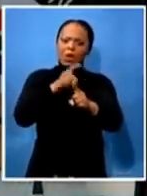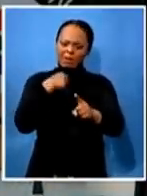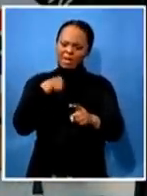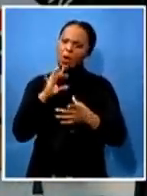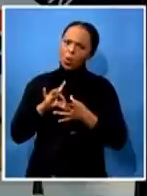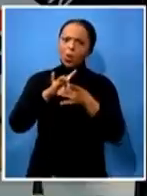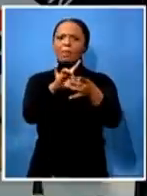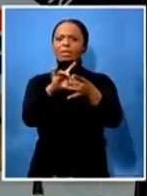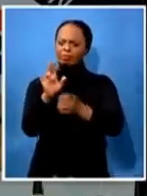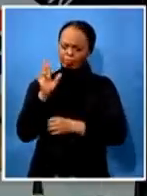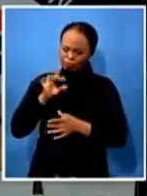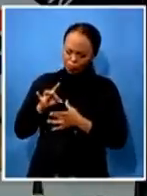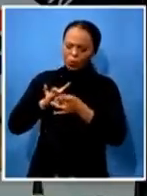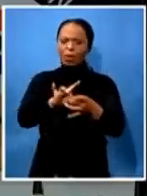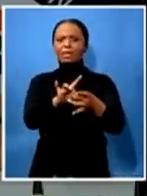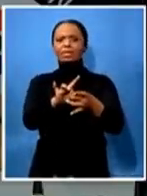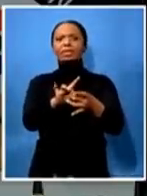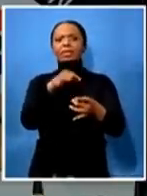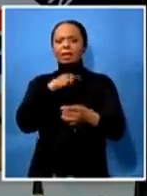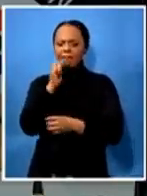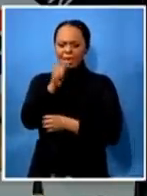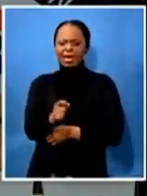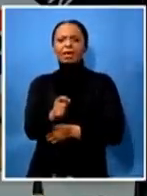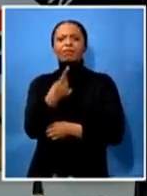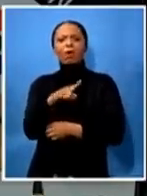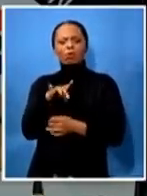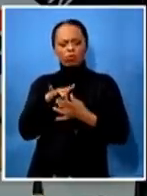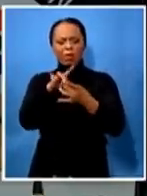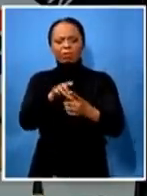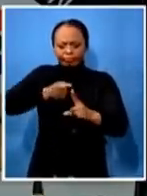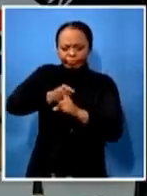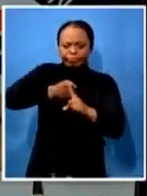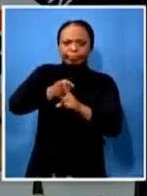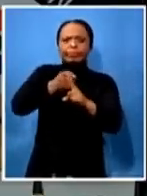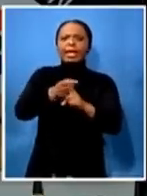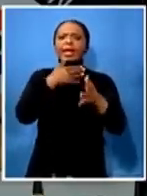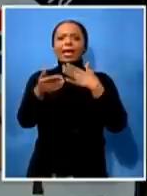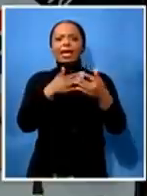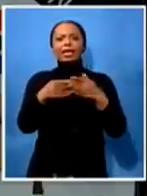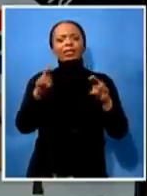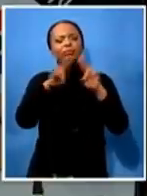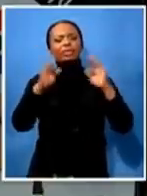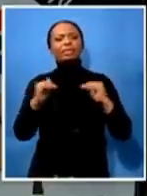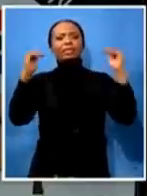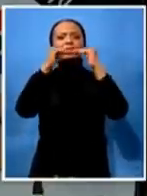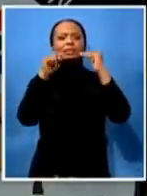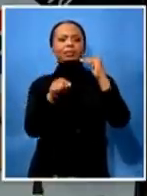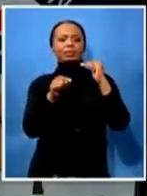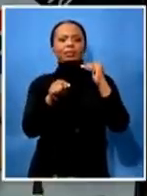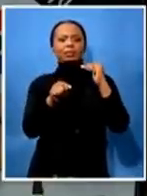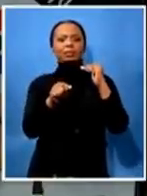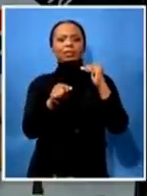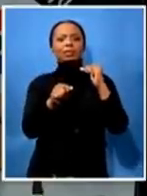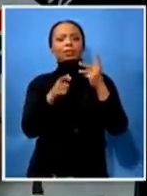commitment and determination to fight any injustice against me my comrades family and all other south